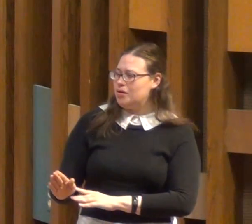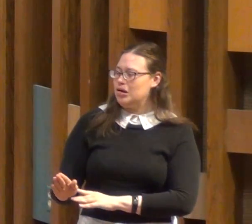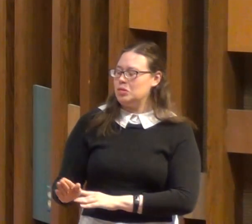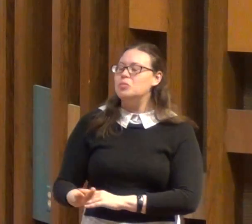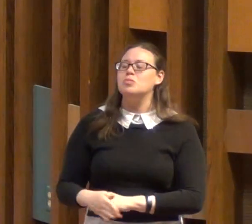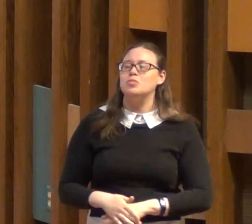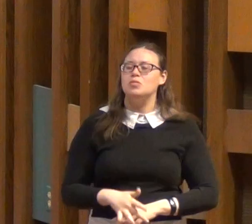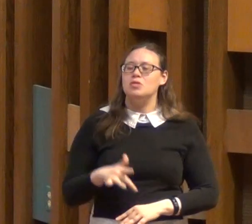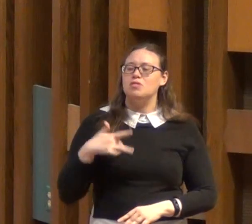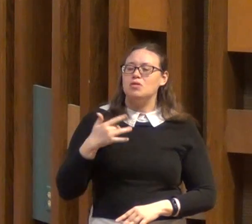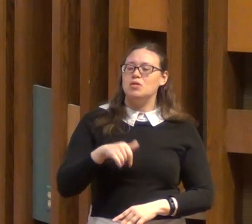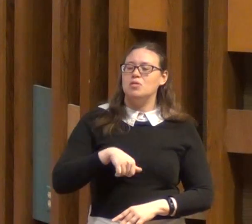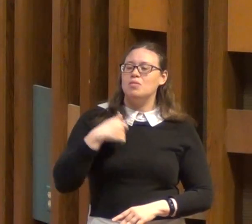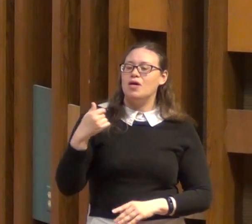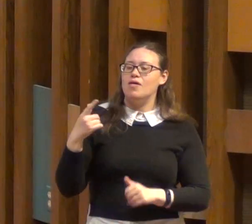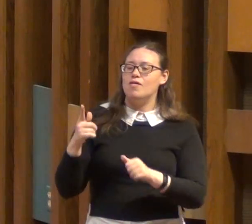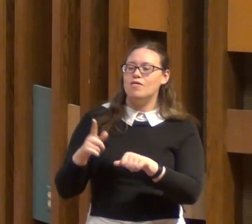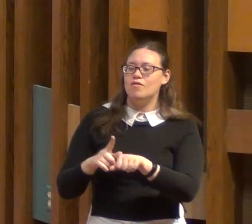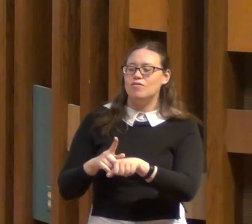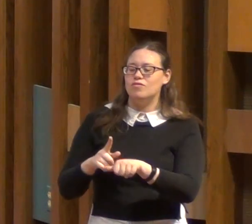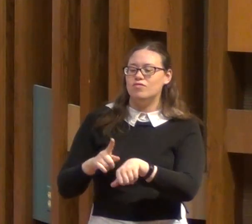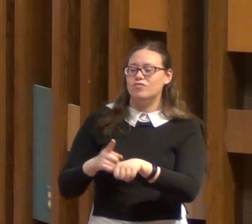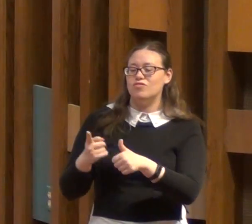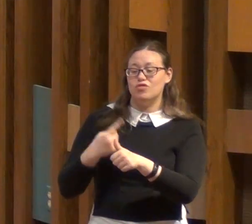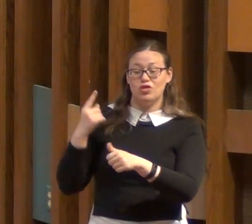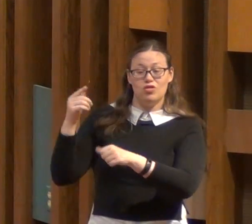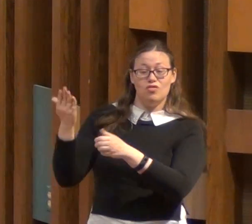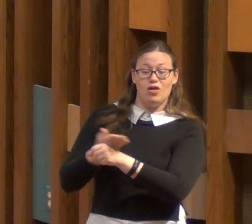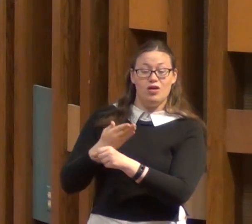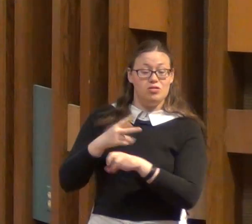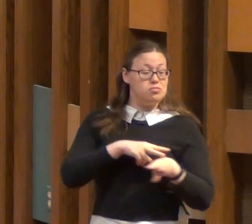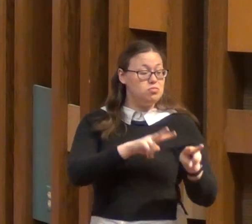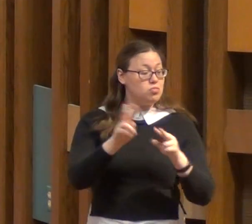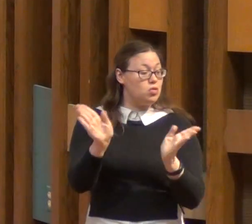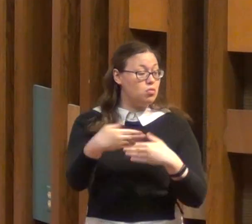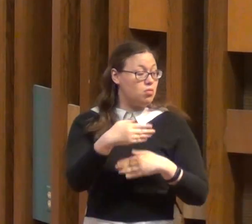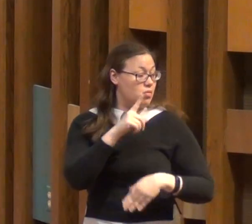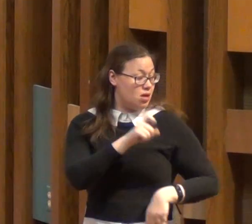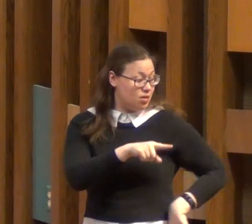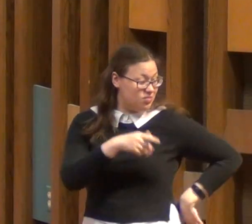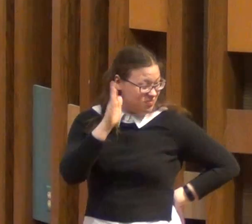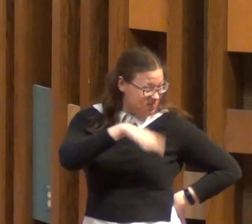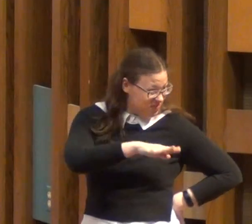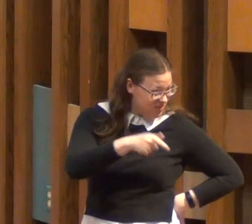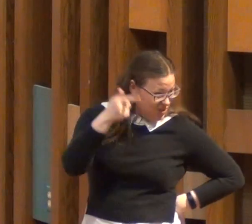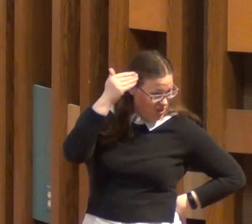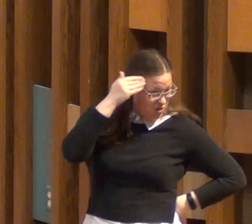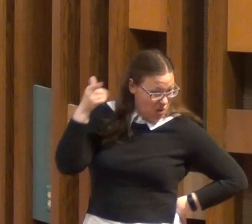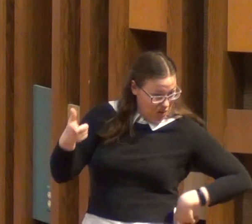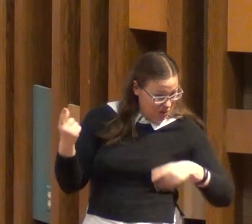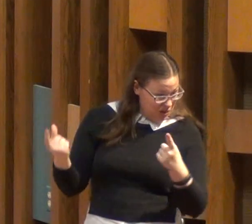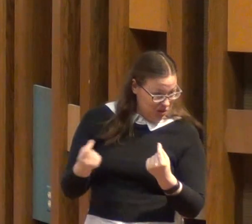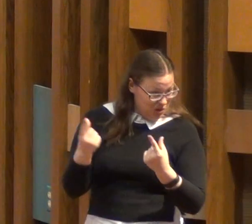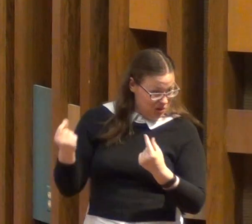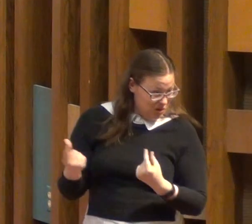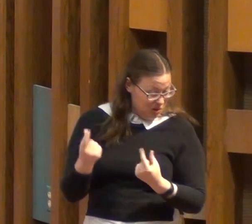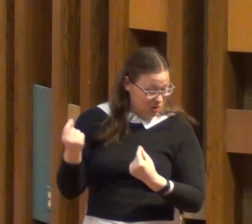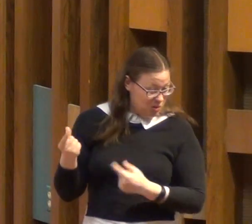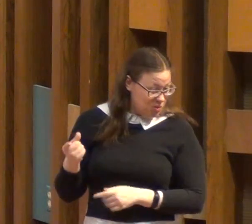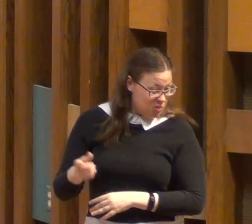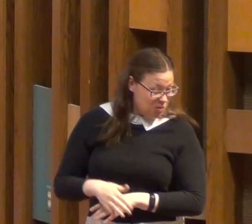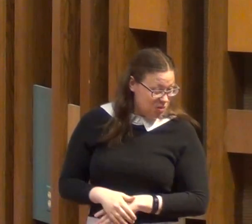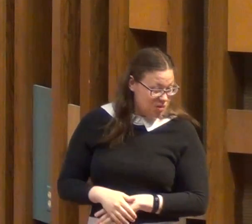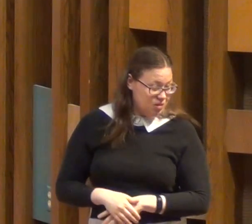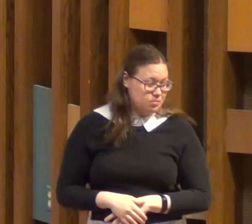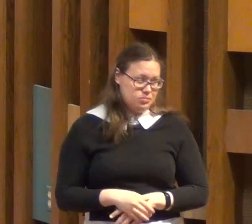Feeling pretty good about his first firing, the CEO looked around the room and asked, does anybody know what that slacker used to do around here?